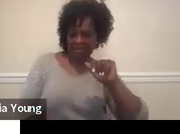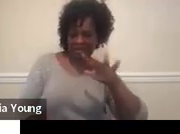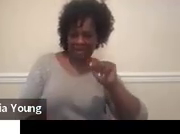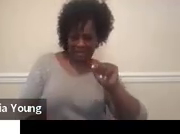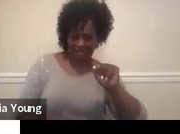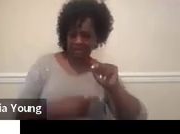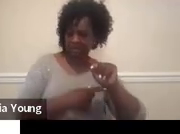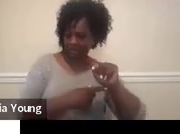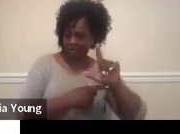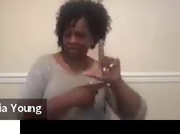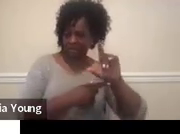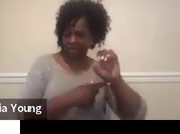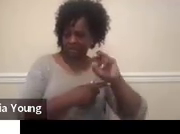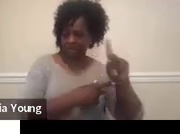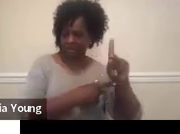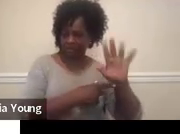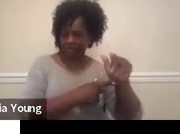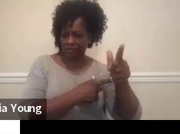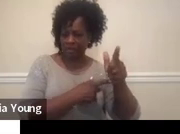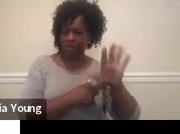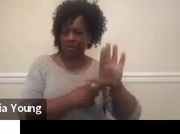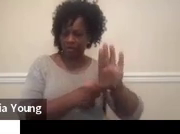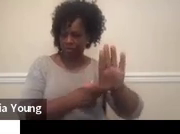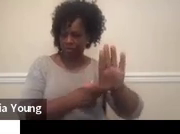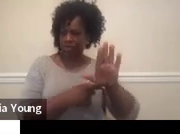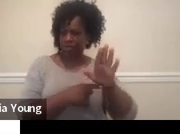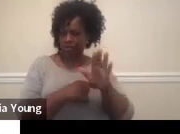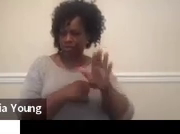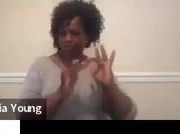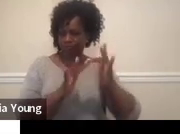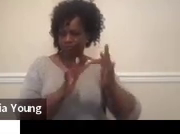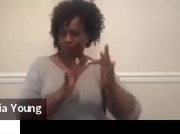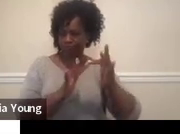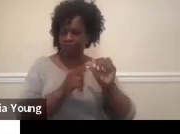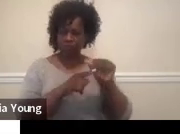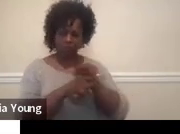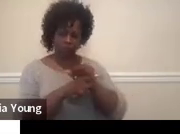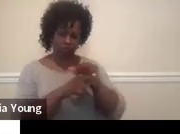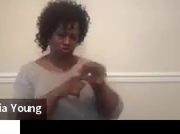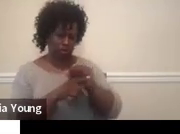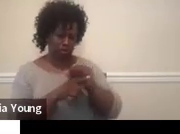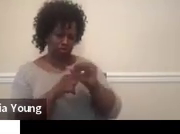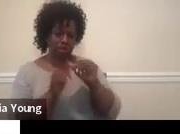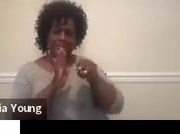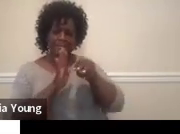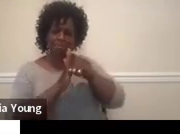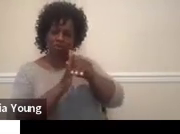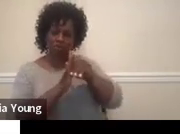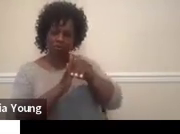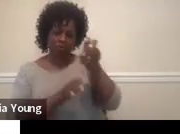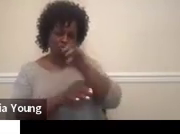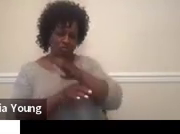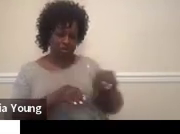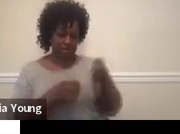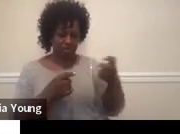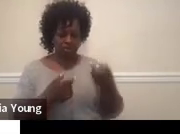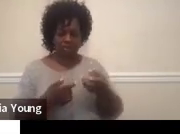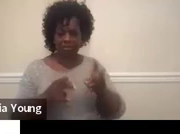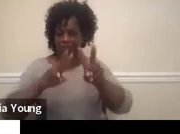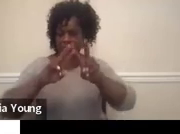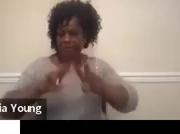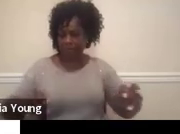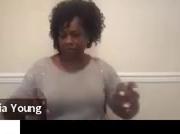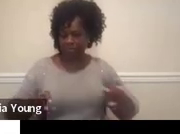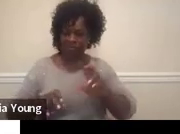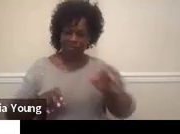this is the link to their big picture training module about transition assessments. And they're another